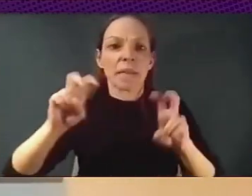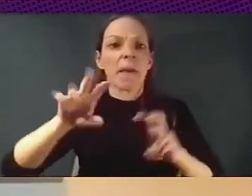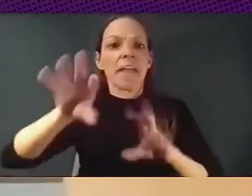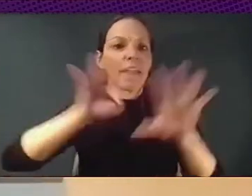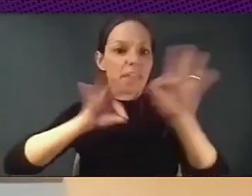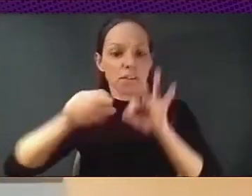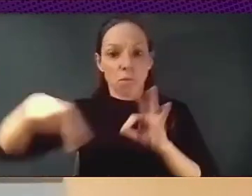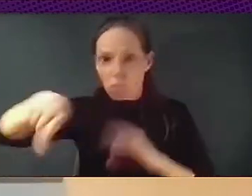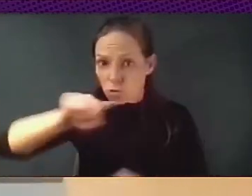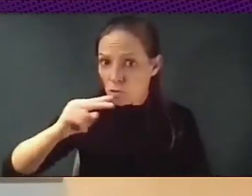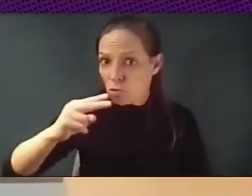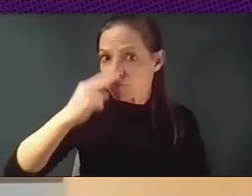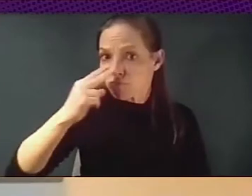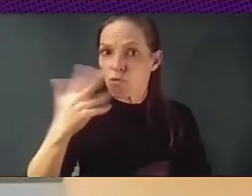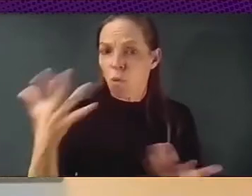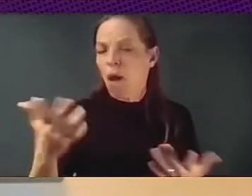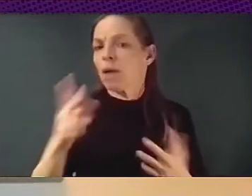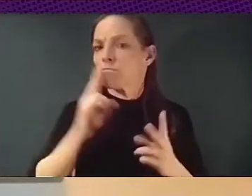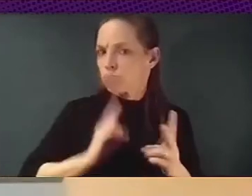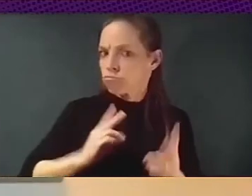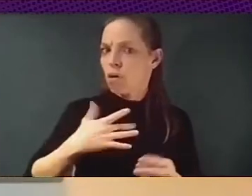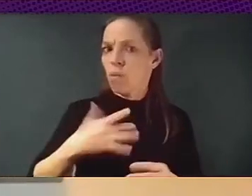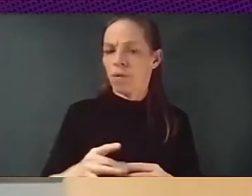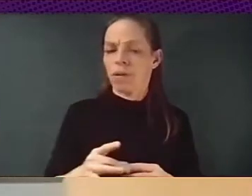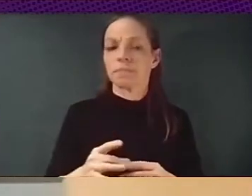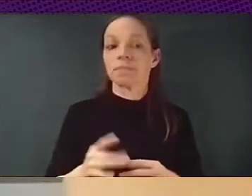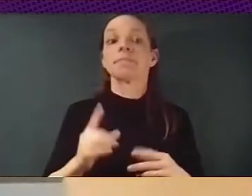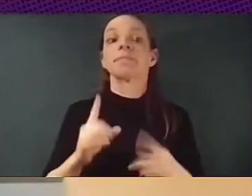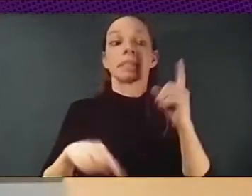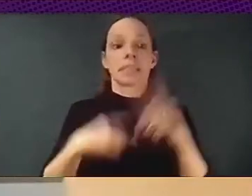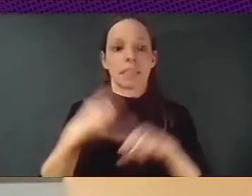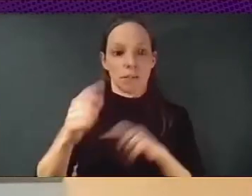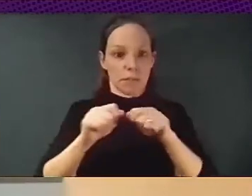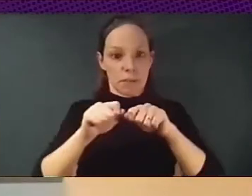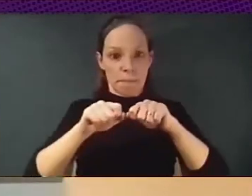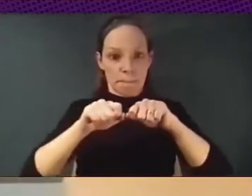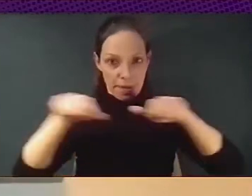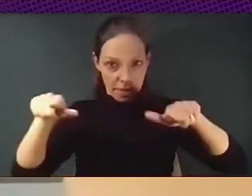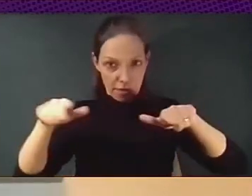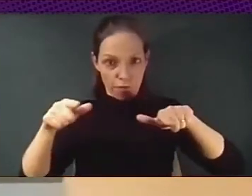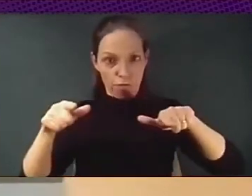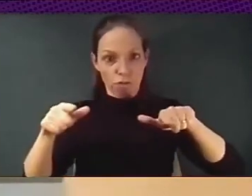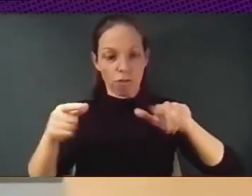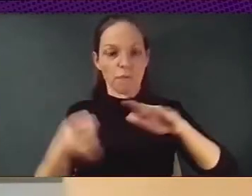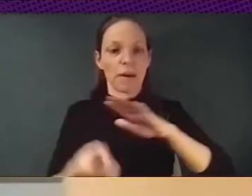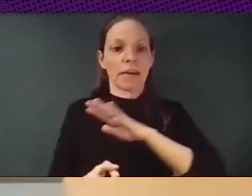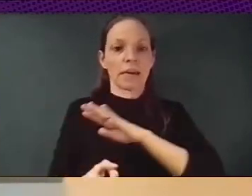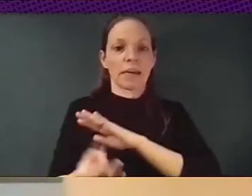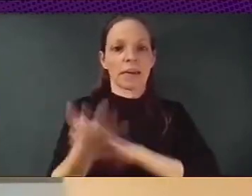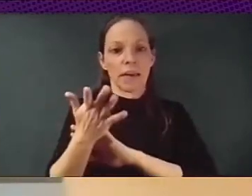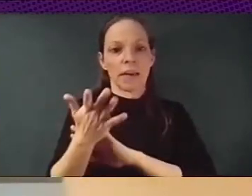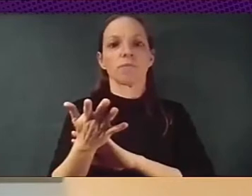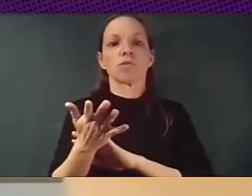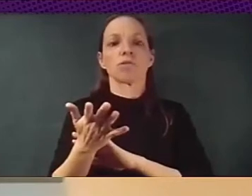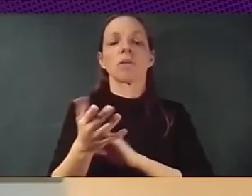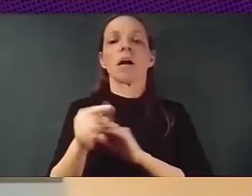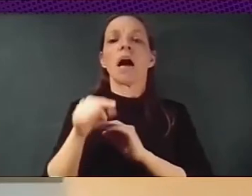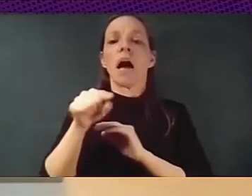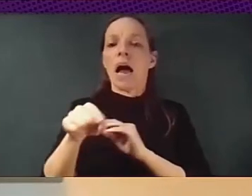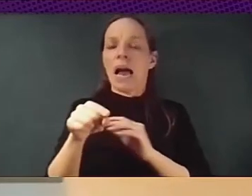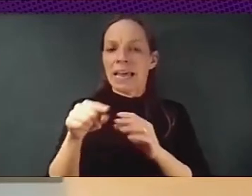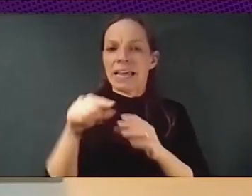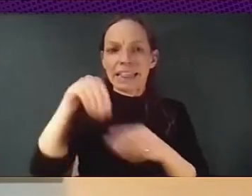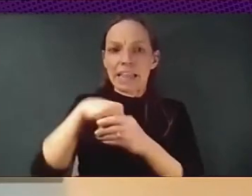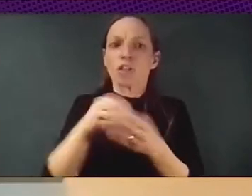Decidim Barcelona, it's open source, the data is secure. And in particular, it's the property of the citizens